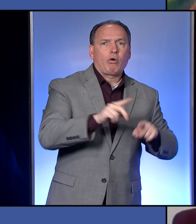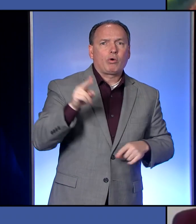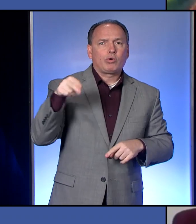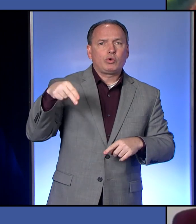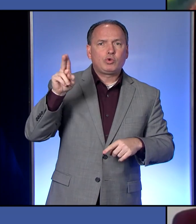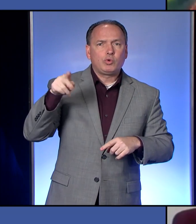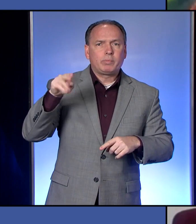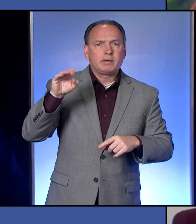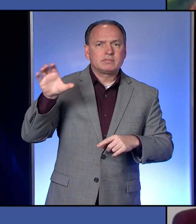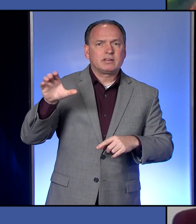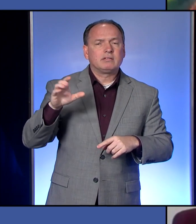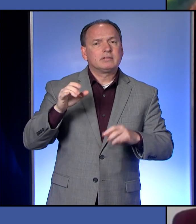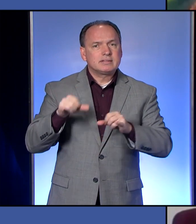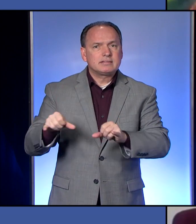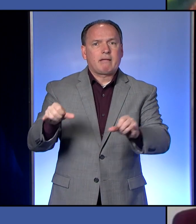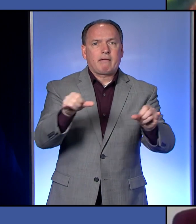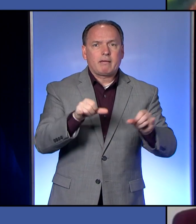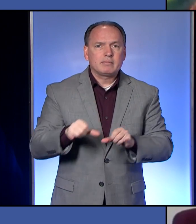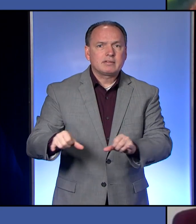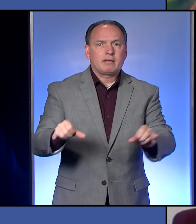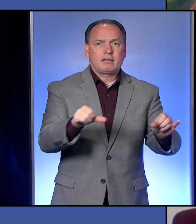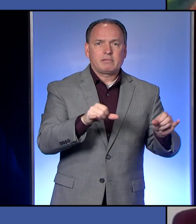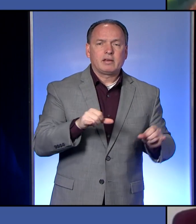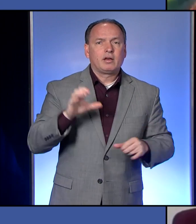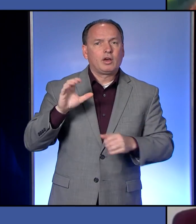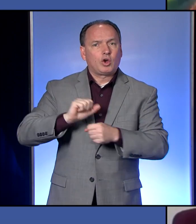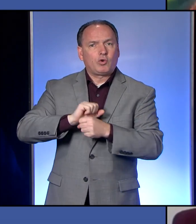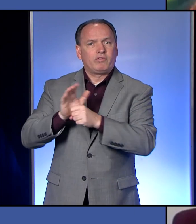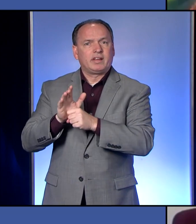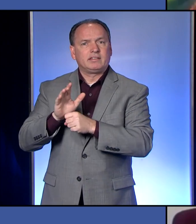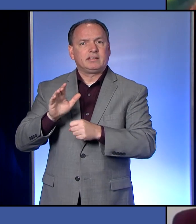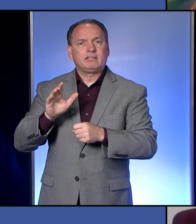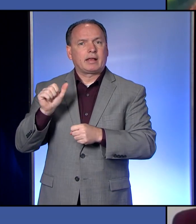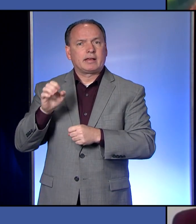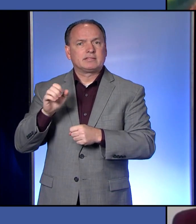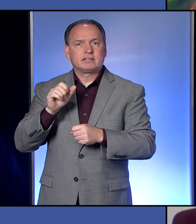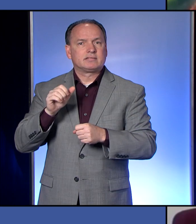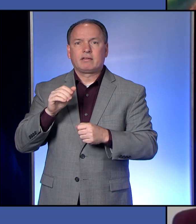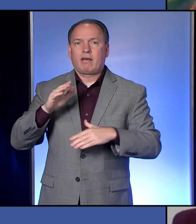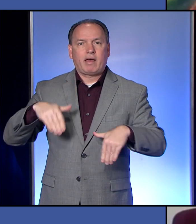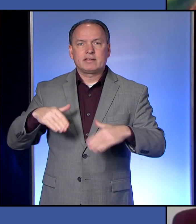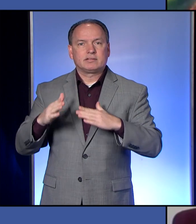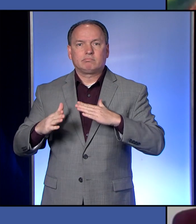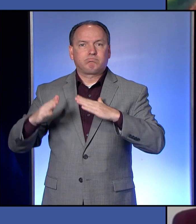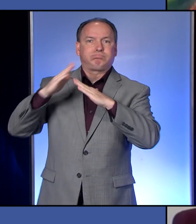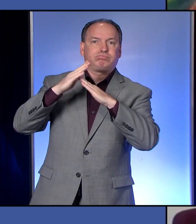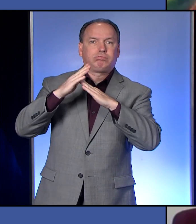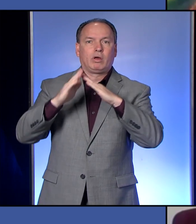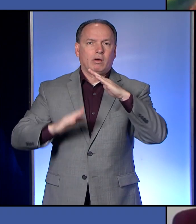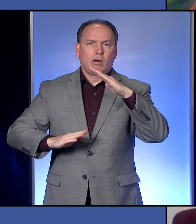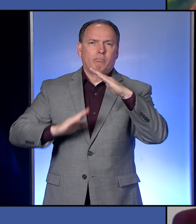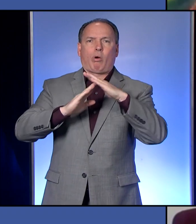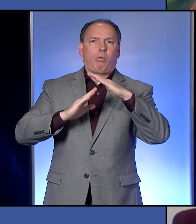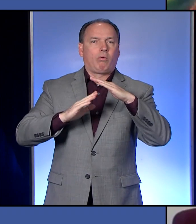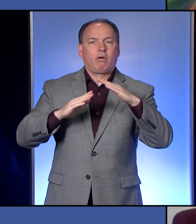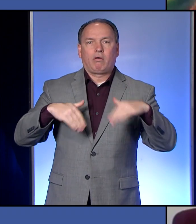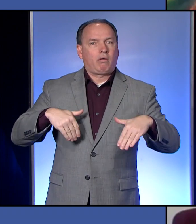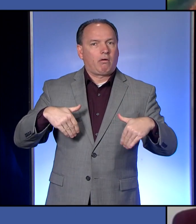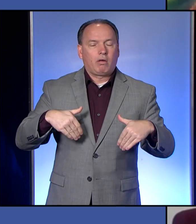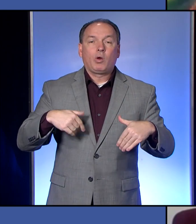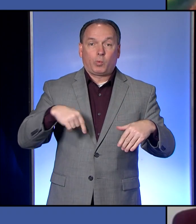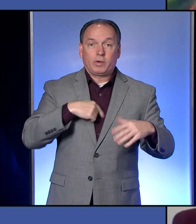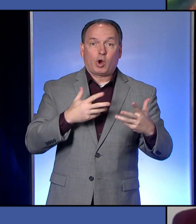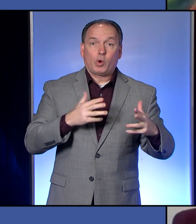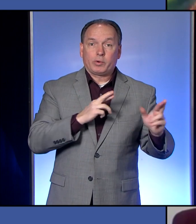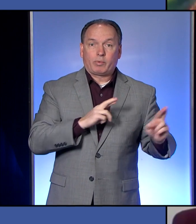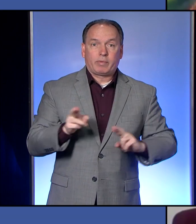we are seeing the same pattern. COVID-19 caseload has not reached the high levels that we were more and are more prepared for